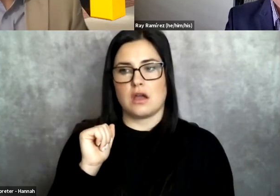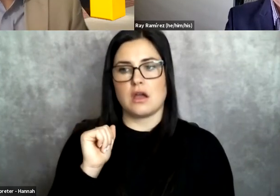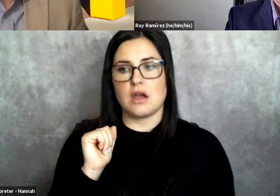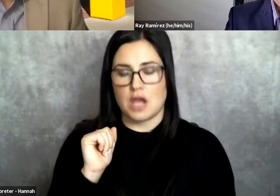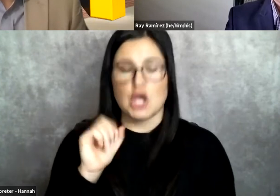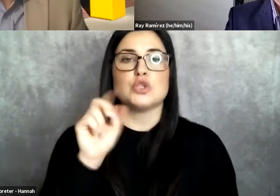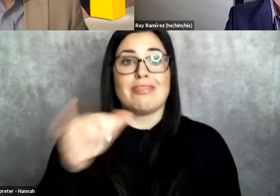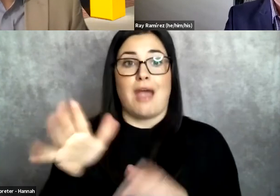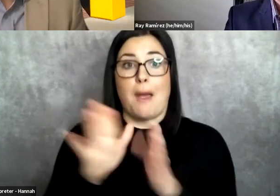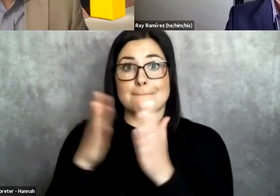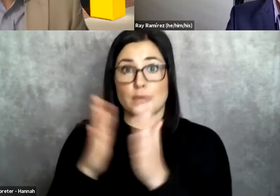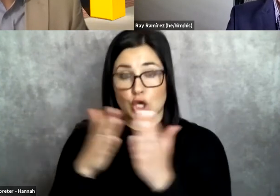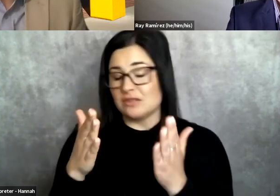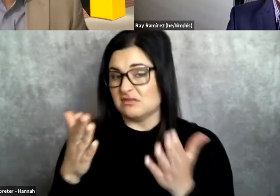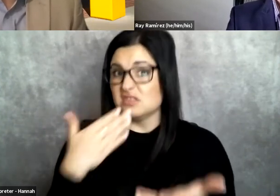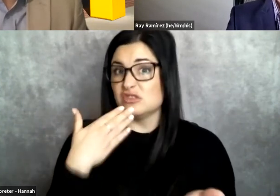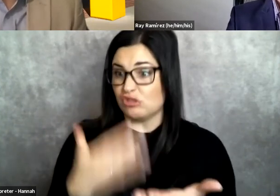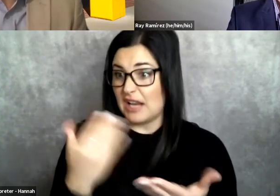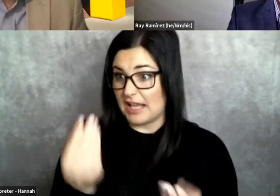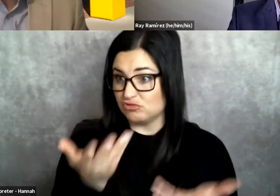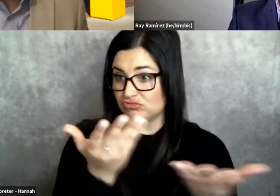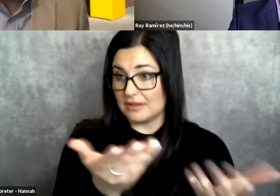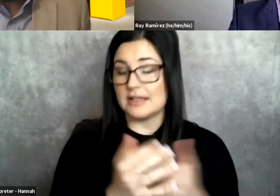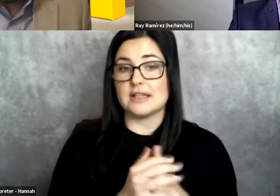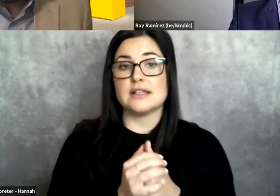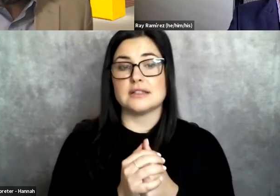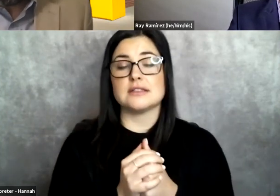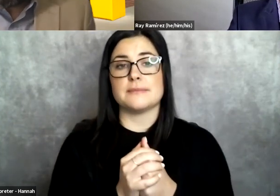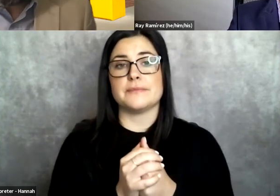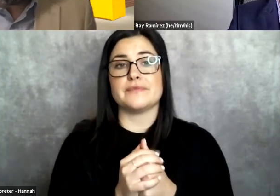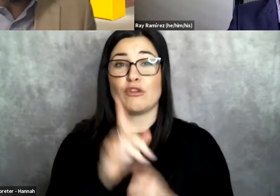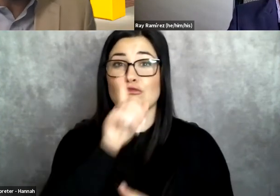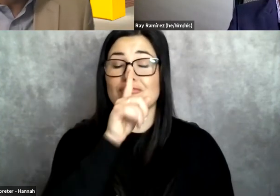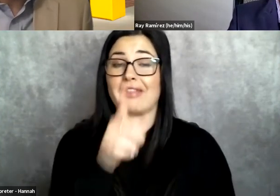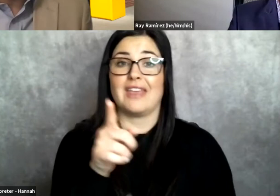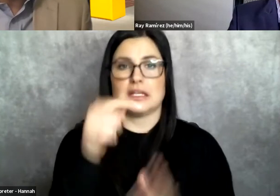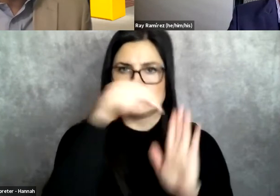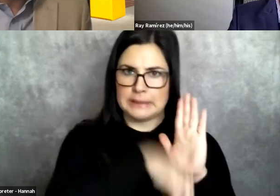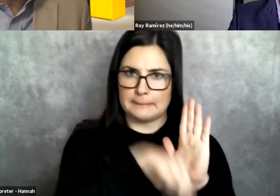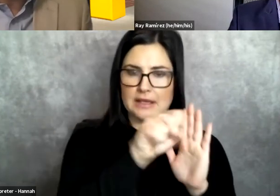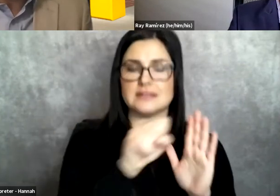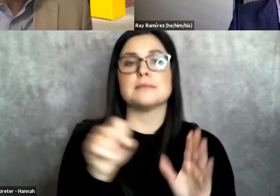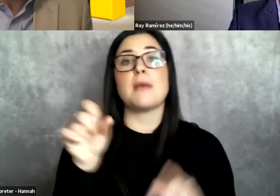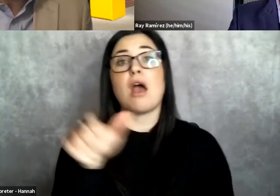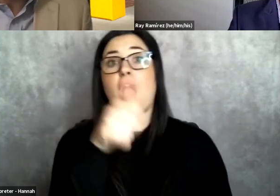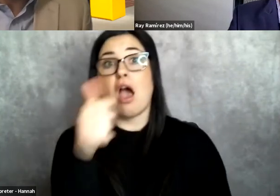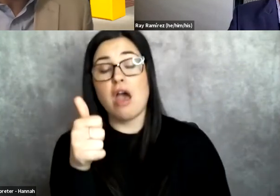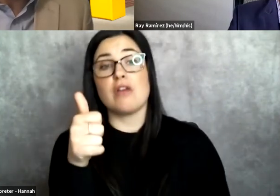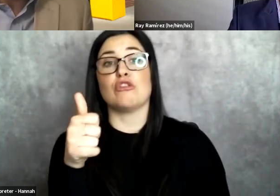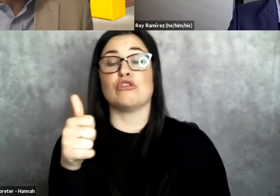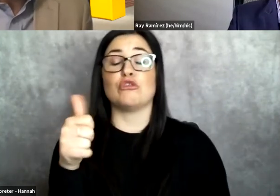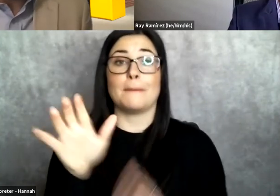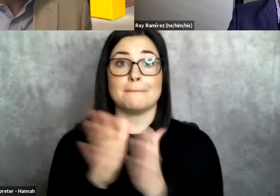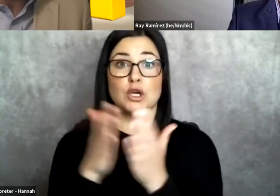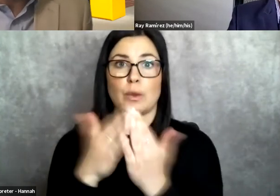What else? You know, this is a real more theoretical, so a little bit more dense, but it's a book